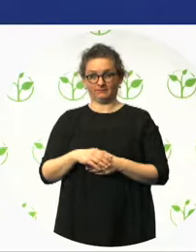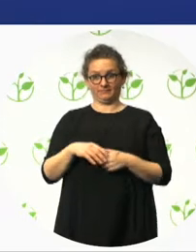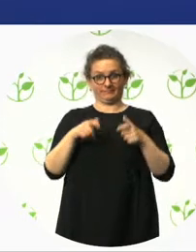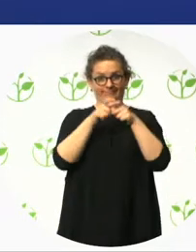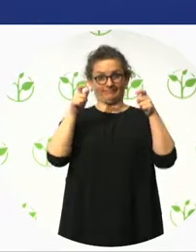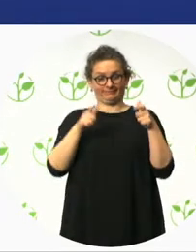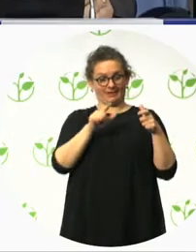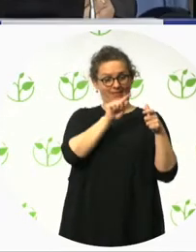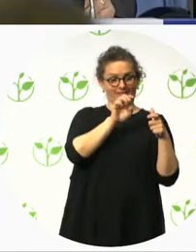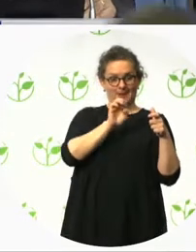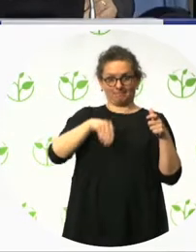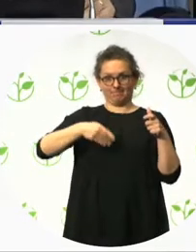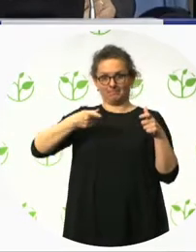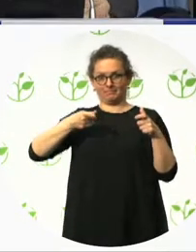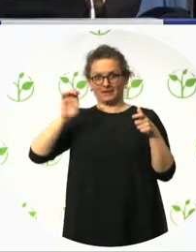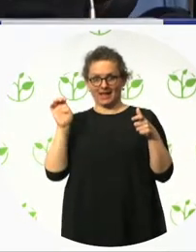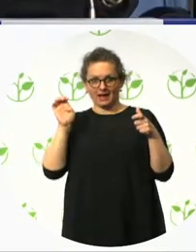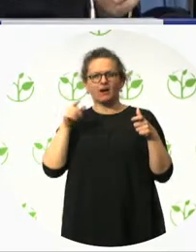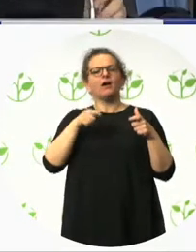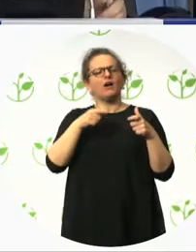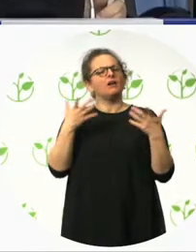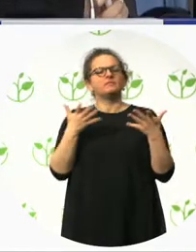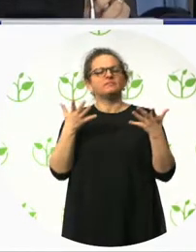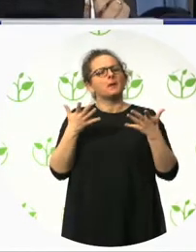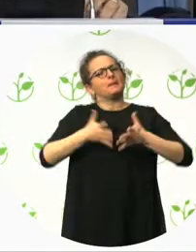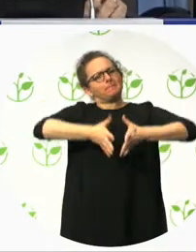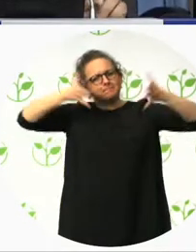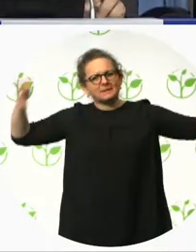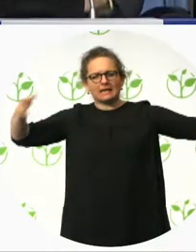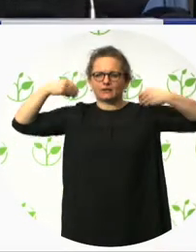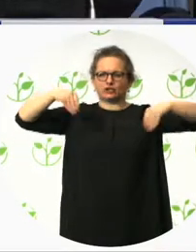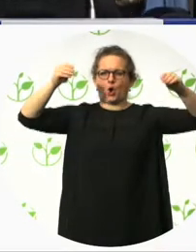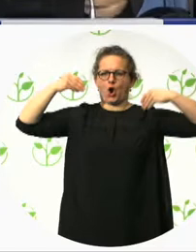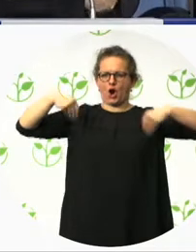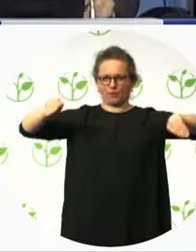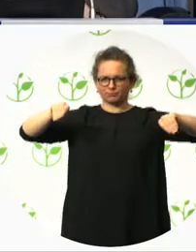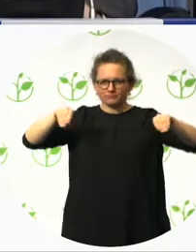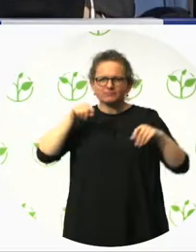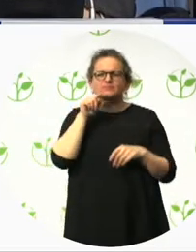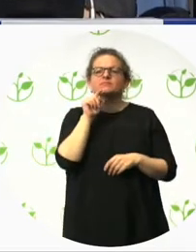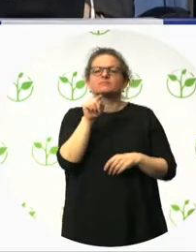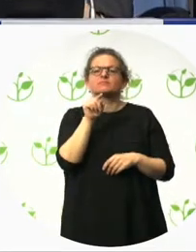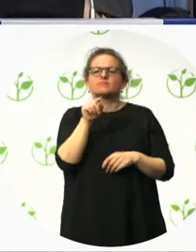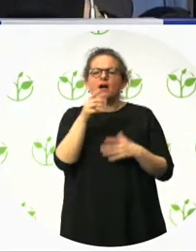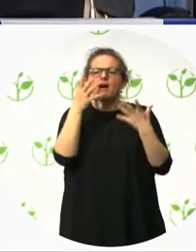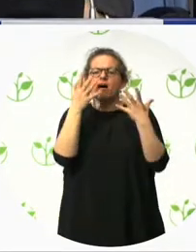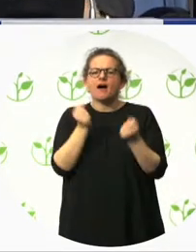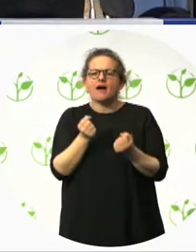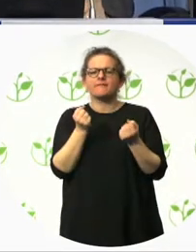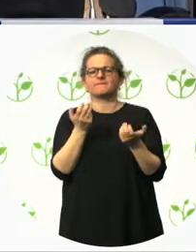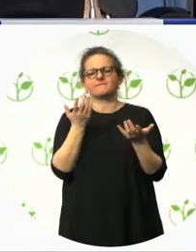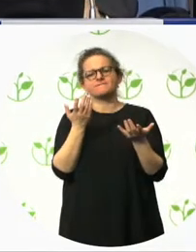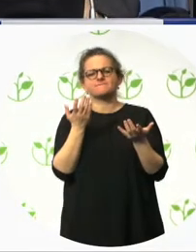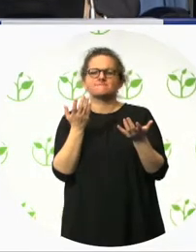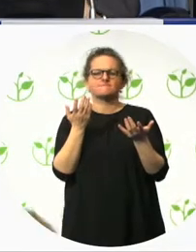employees. And since 2007, APSA and Tempe work together in different projects to promote inclusion of